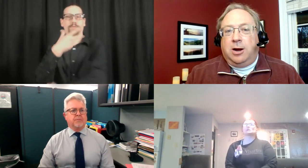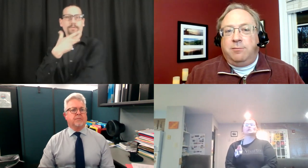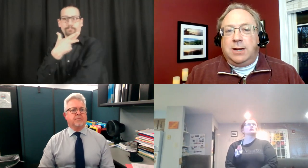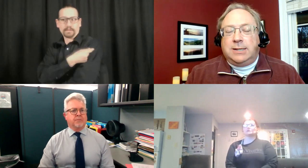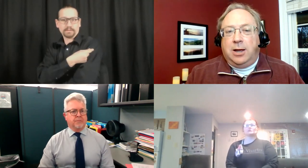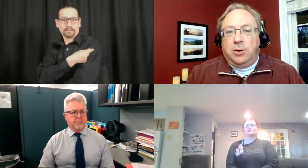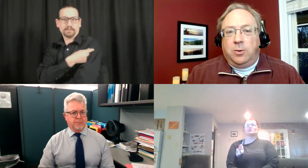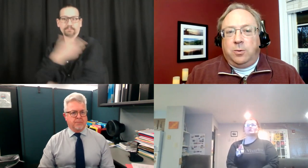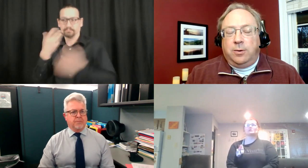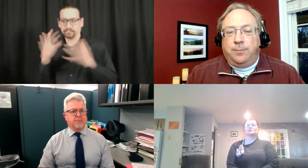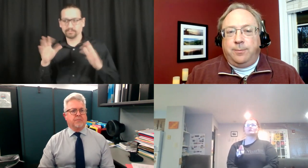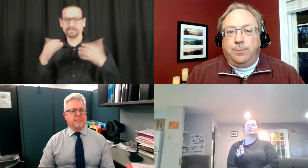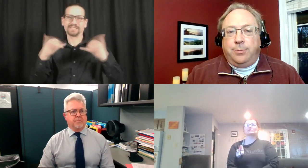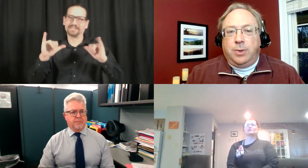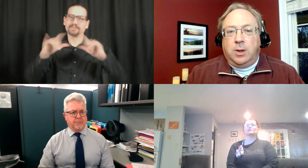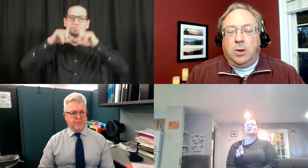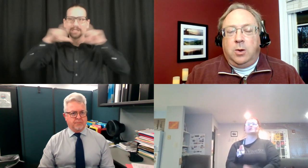It's hard for me to tell you